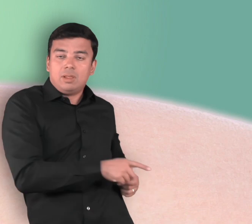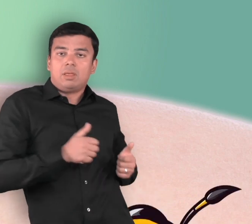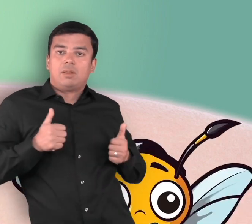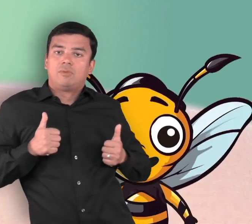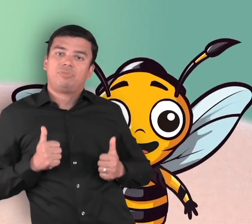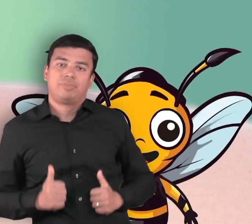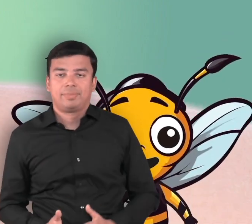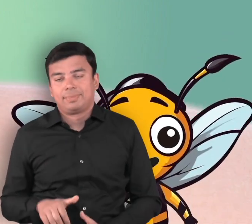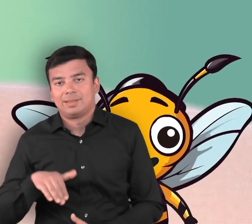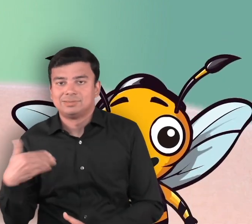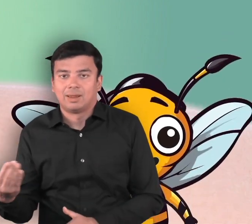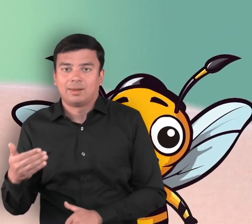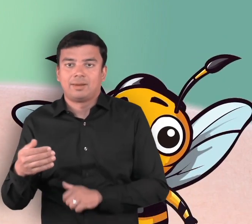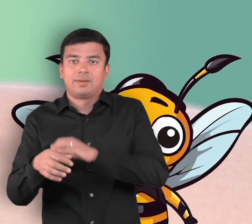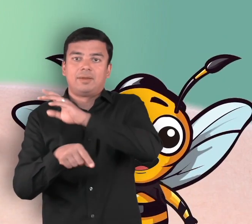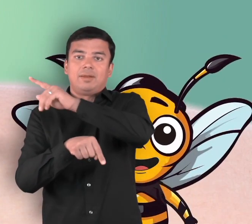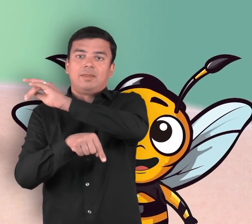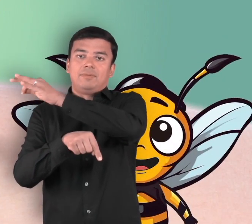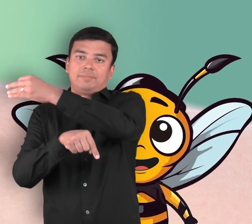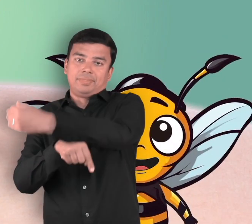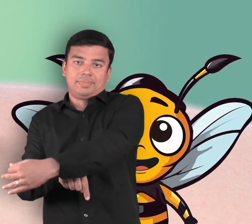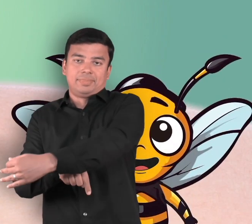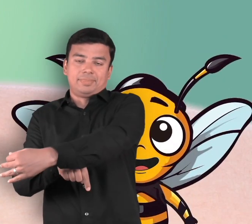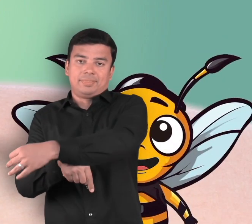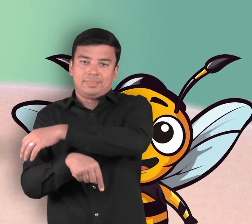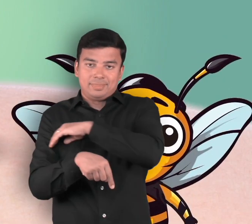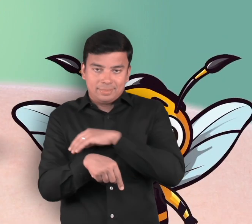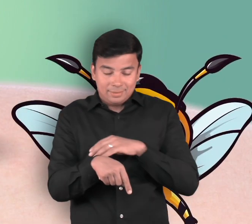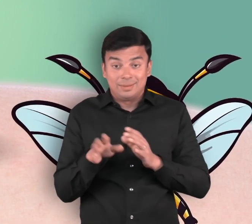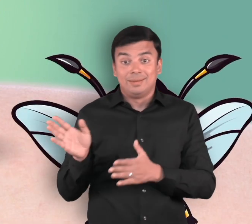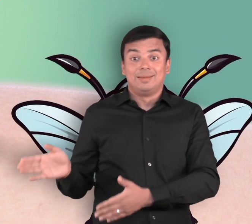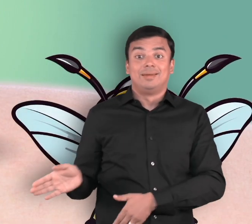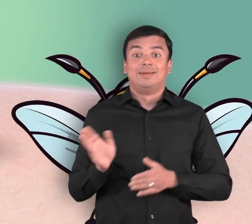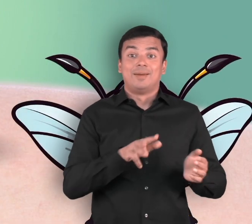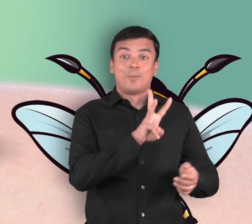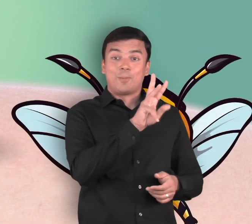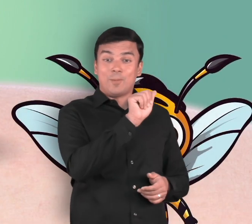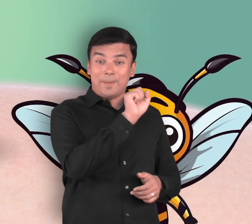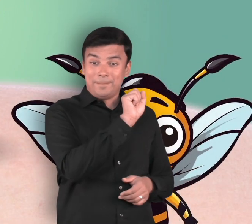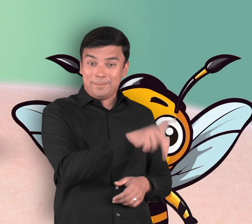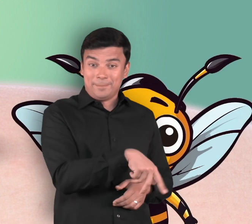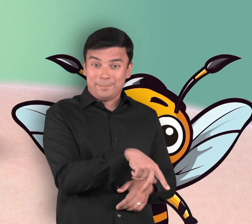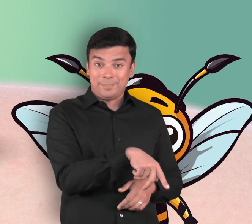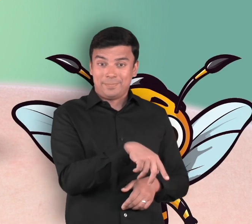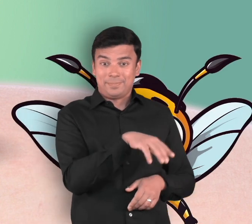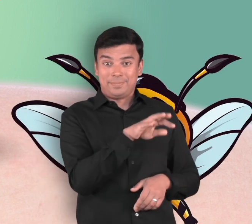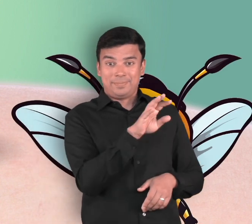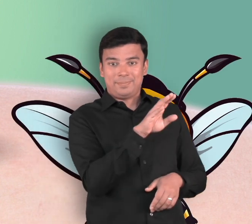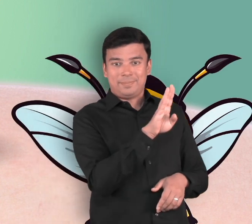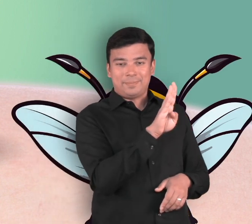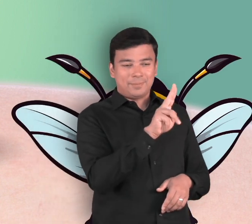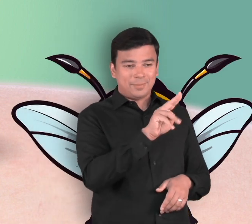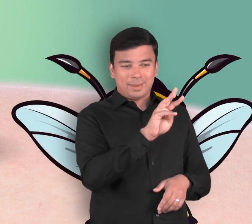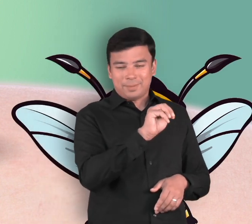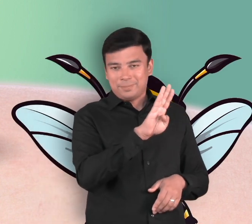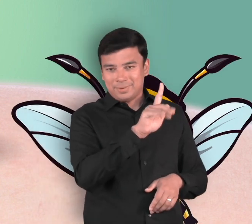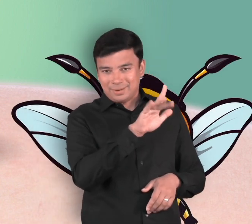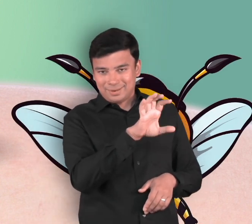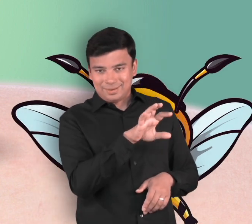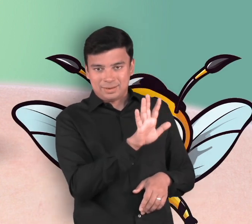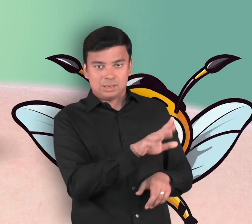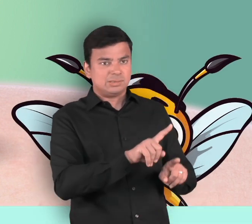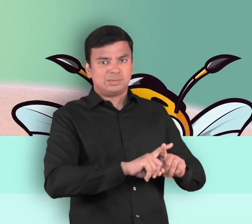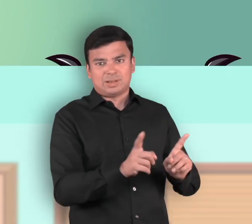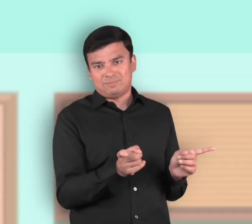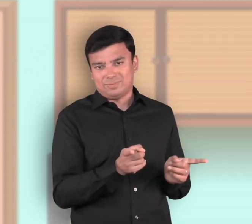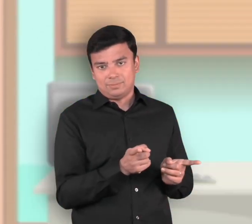Wasps and bumblebees are different because they can pull out their stinger, which means they can sting more than once without injuring